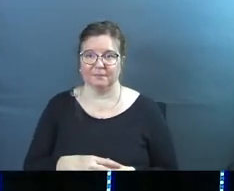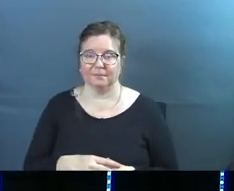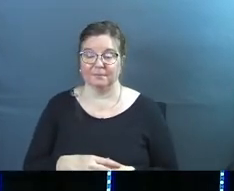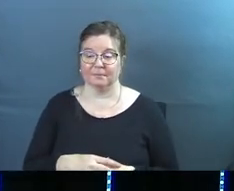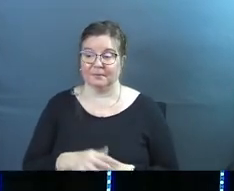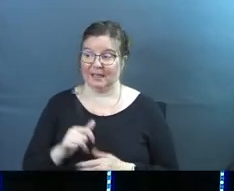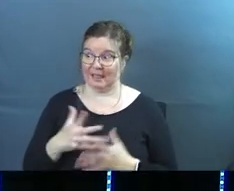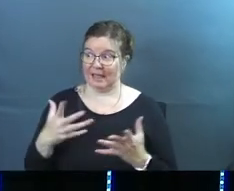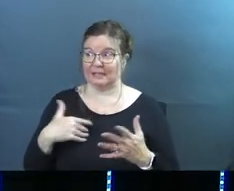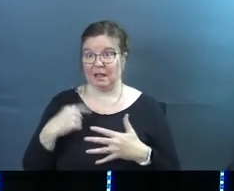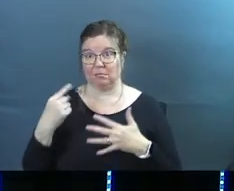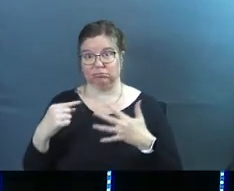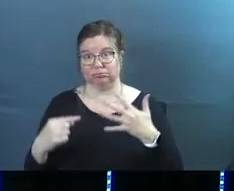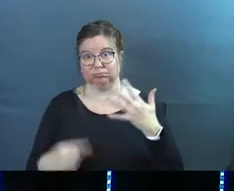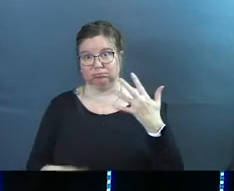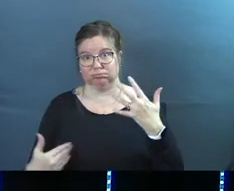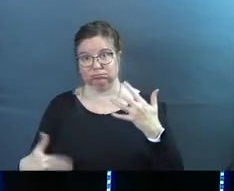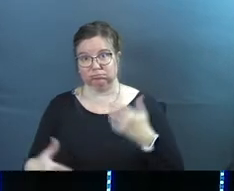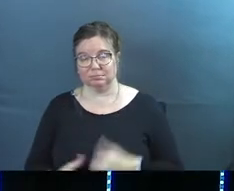Well, that's a lot.